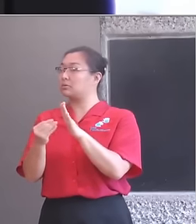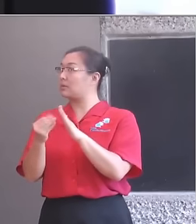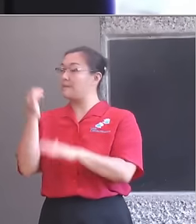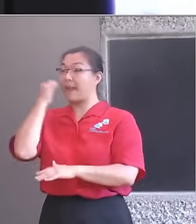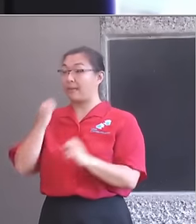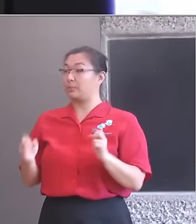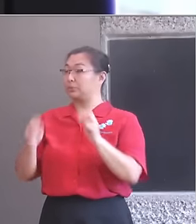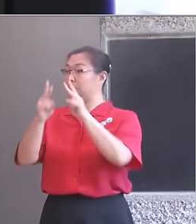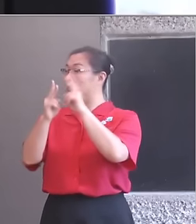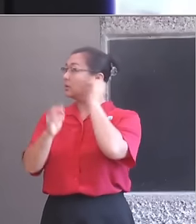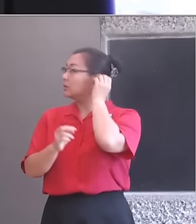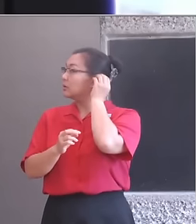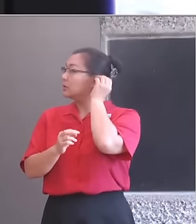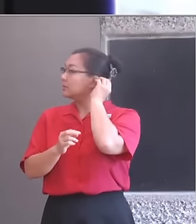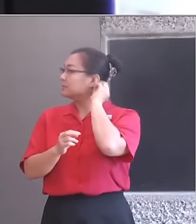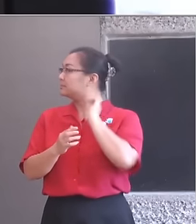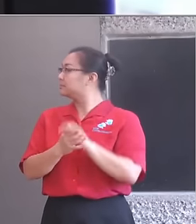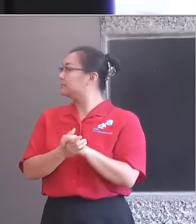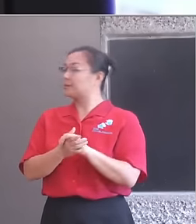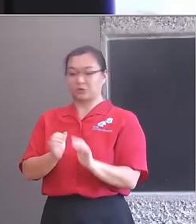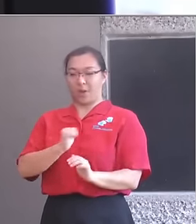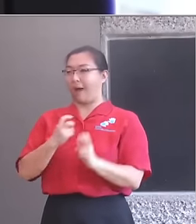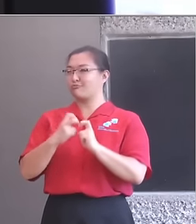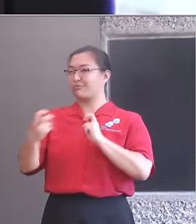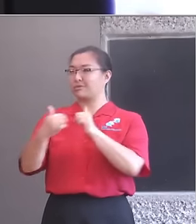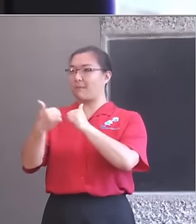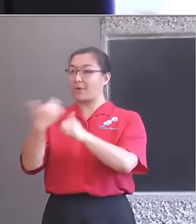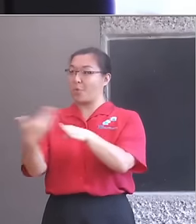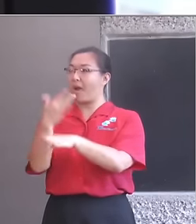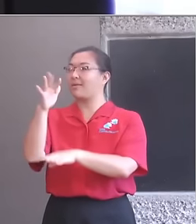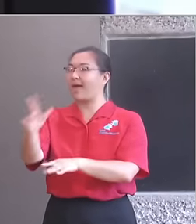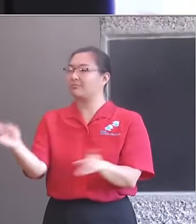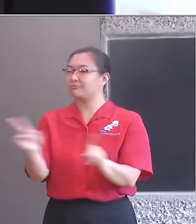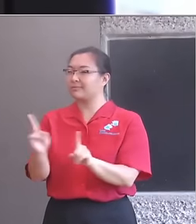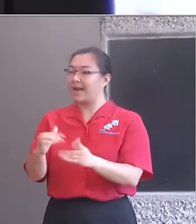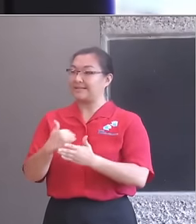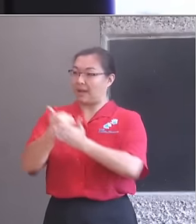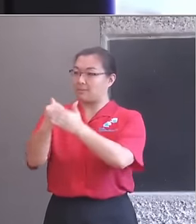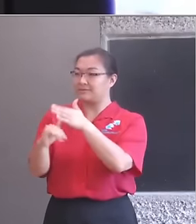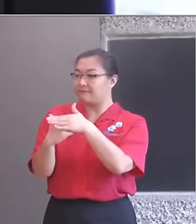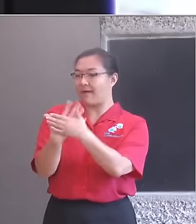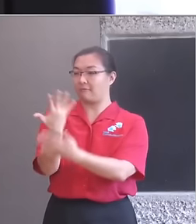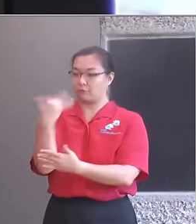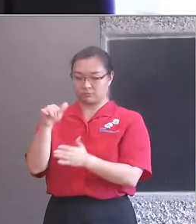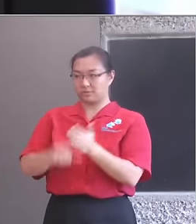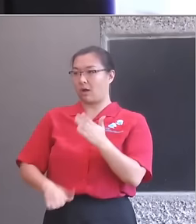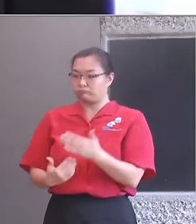bridge organisations will lead on developing these, prioritising areas of most need. And our goal is to have these